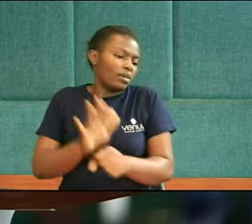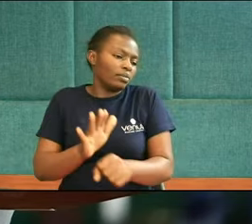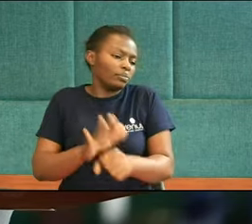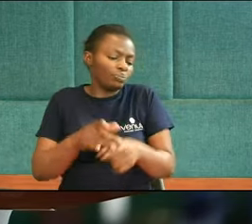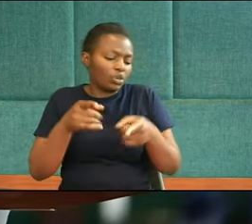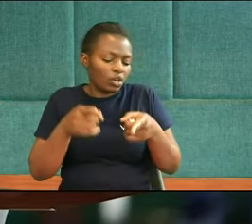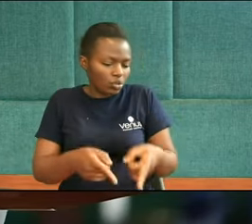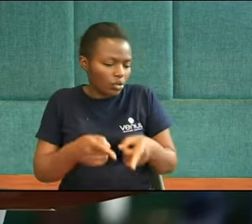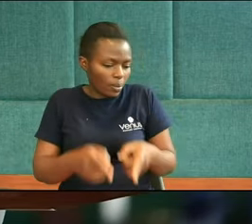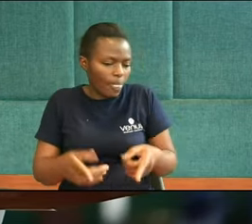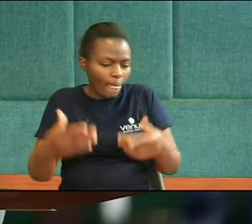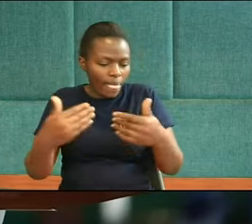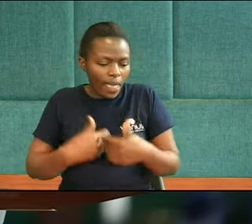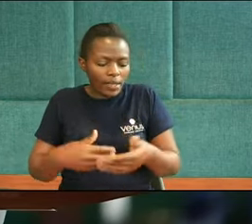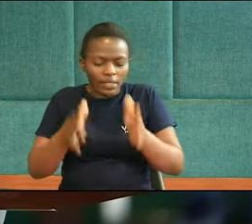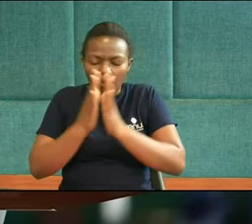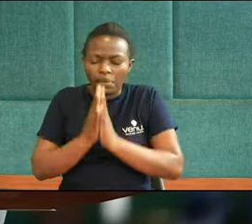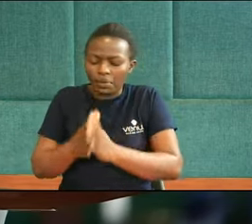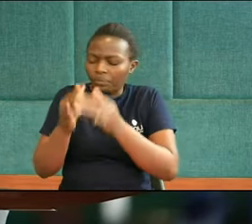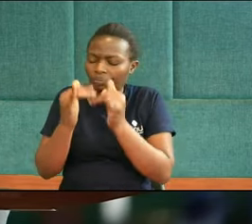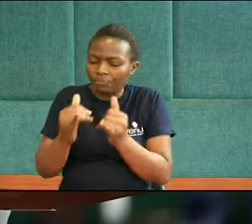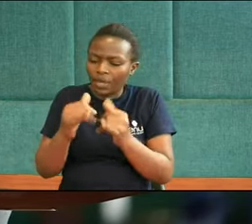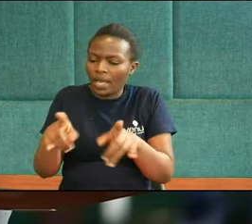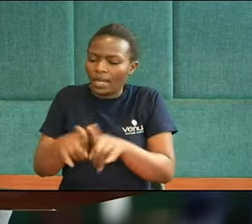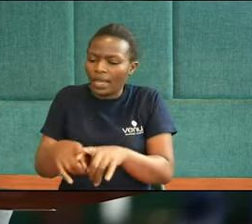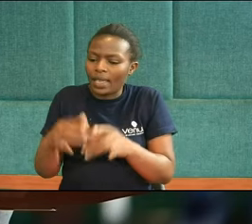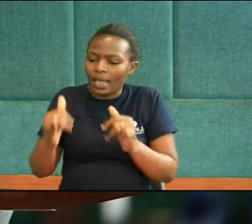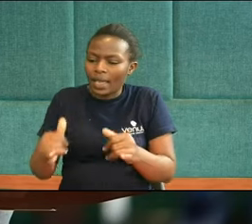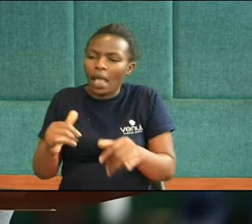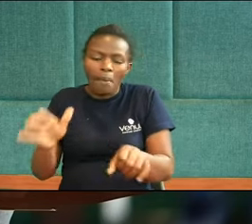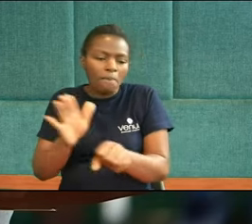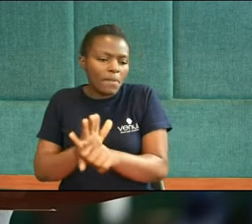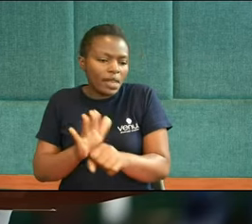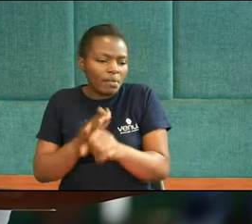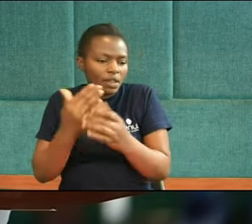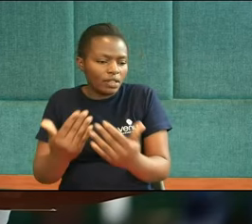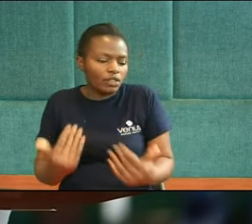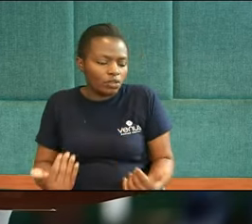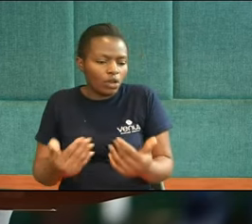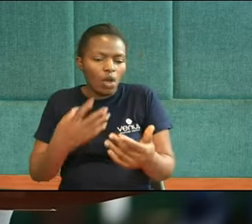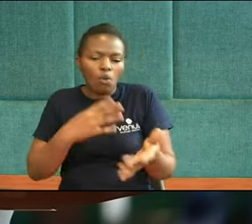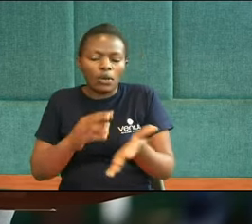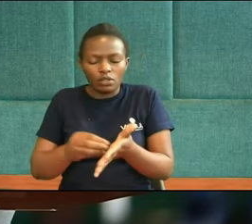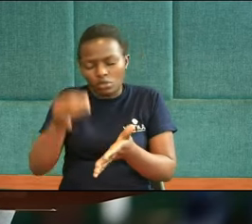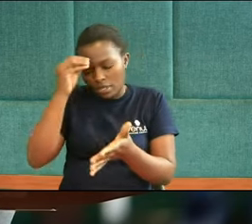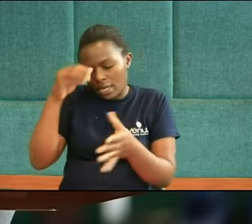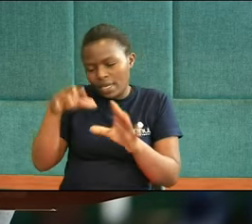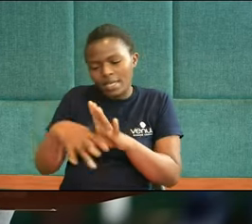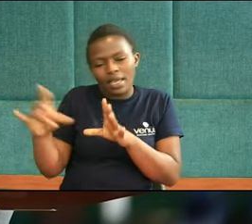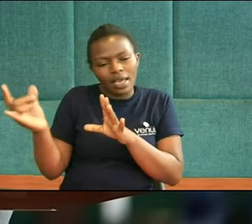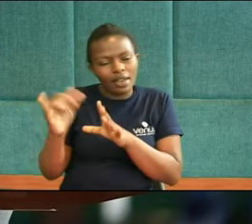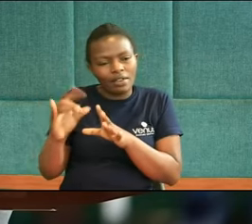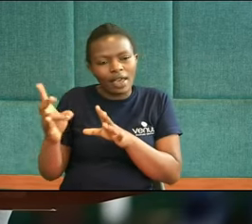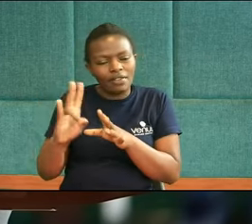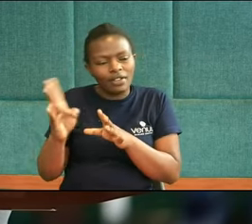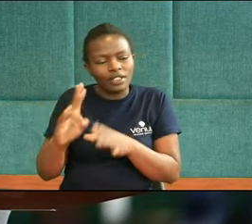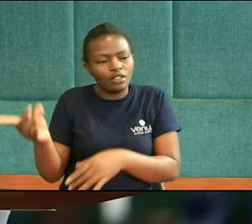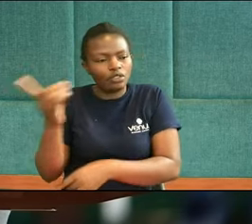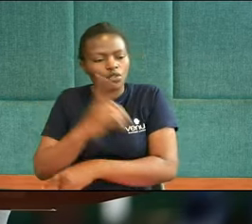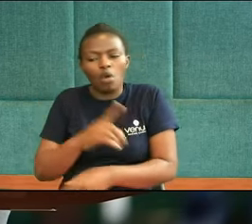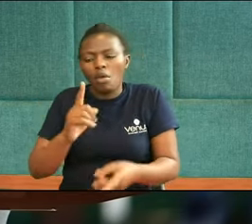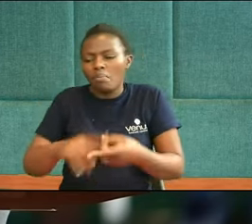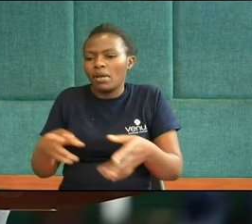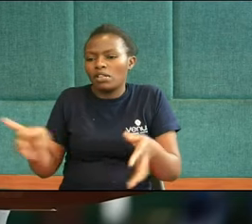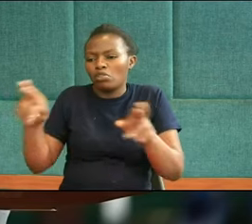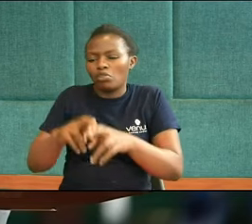Today, Kia has a new prayer. Like her, many children want to study at Adventist school, but there isn't enough room for them all.